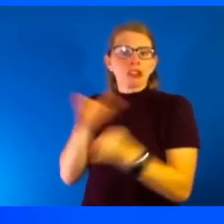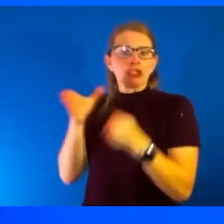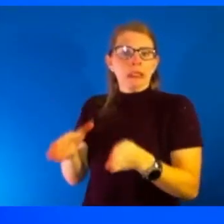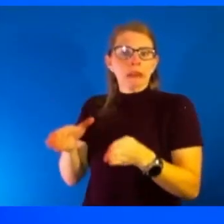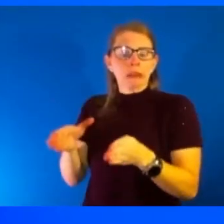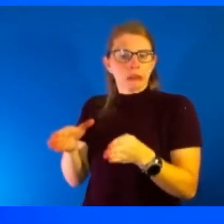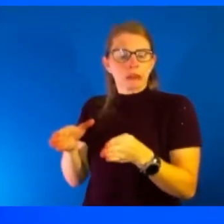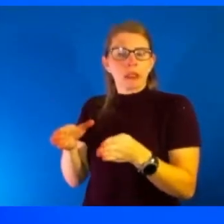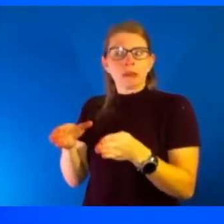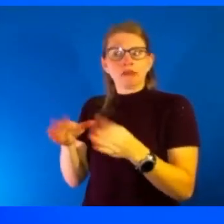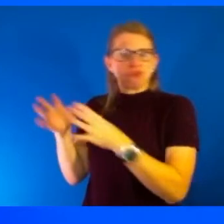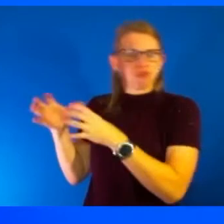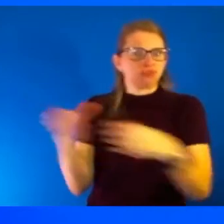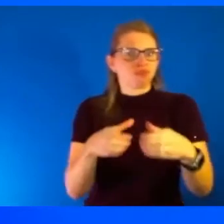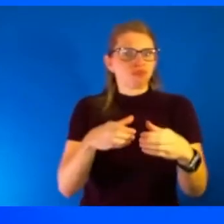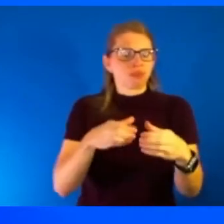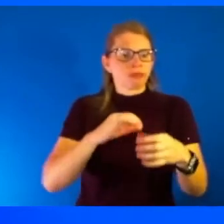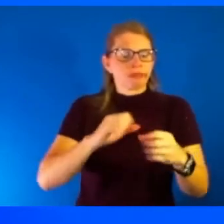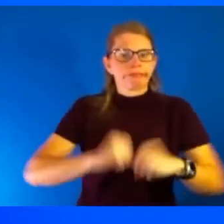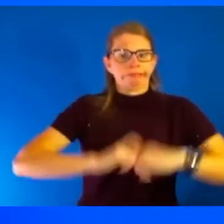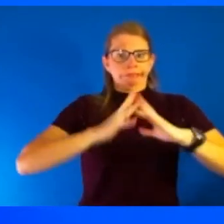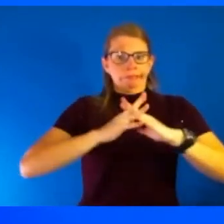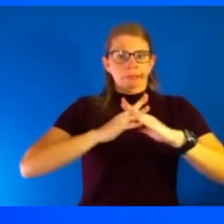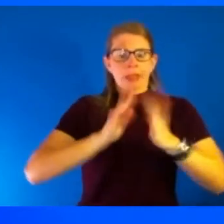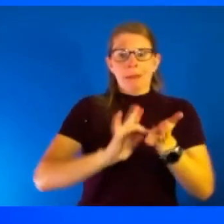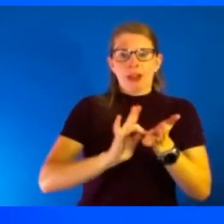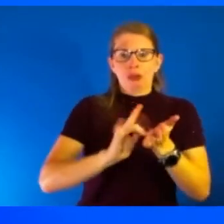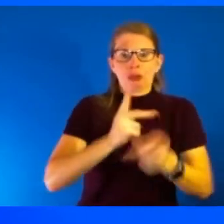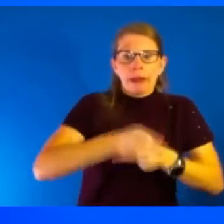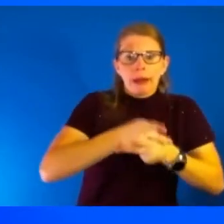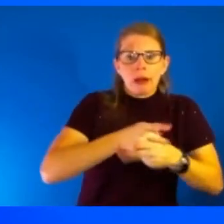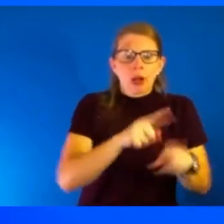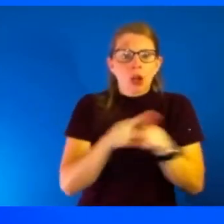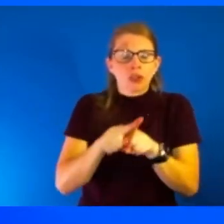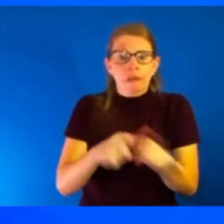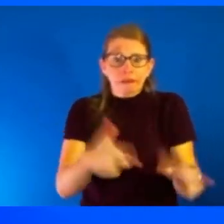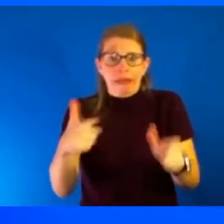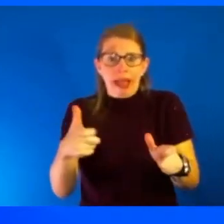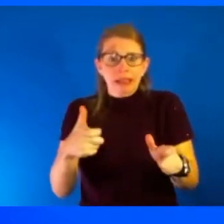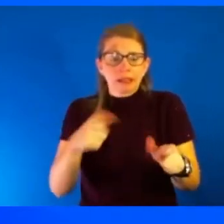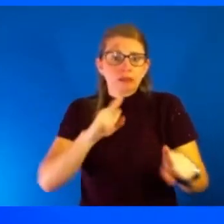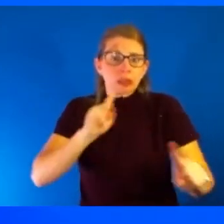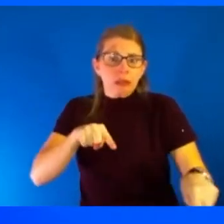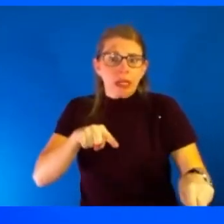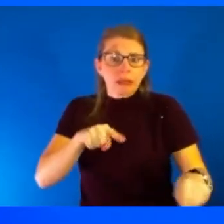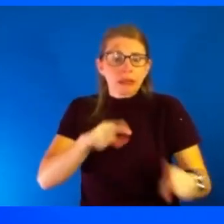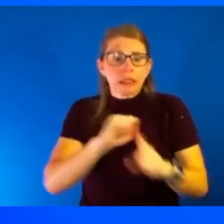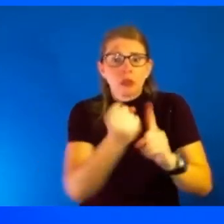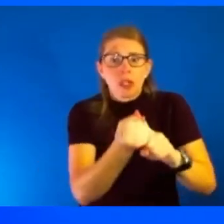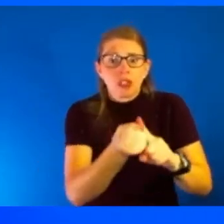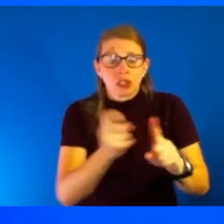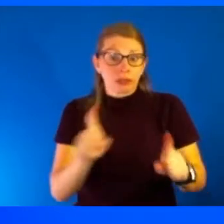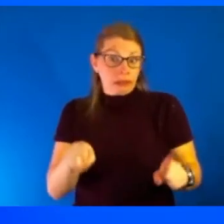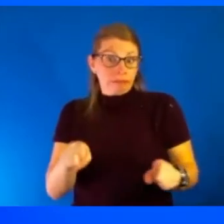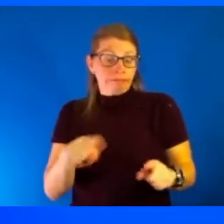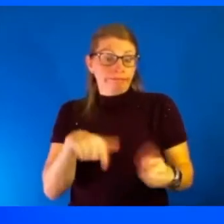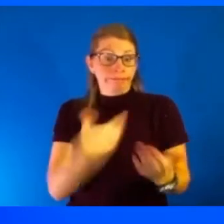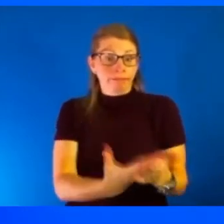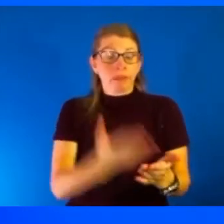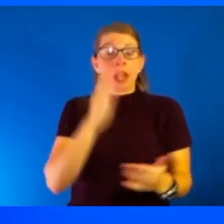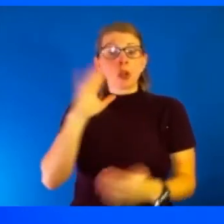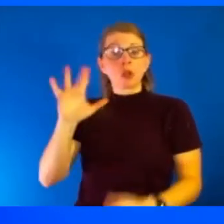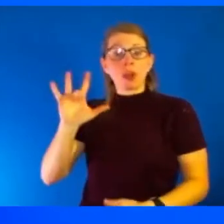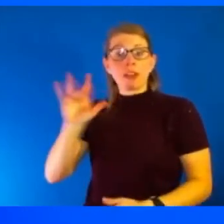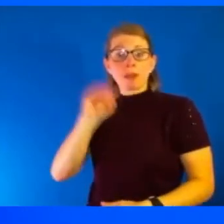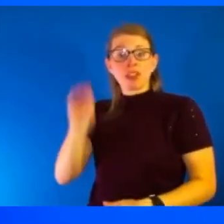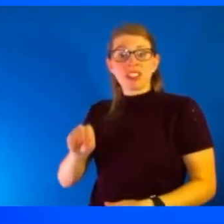in and set up medical care in acute response situations. One of the, you know, I know 25 percent of the buildings in